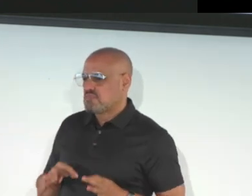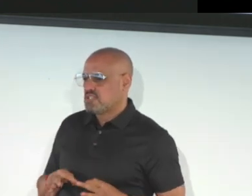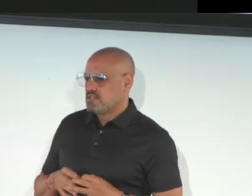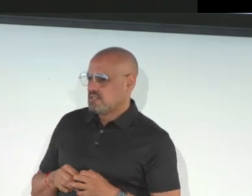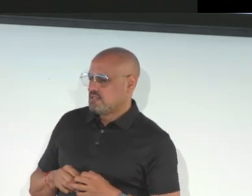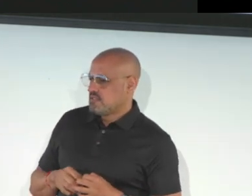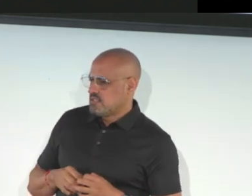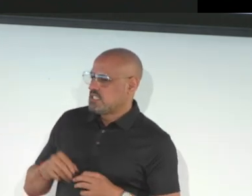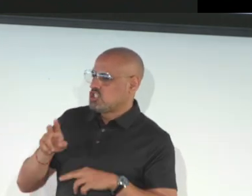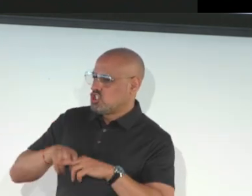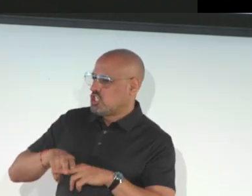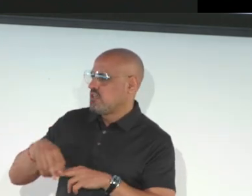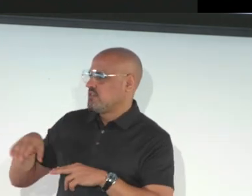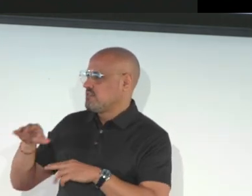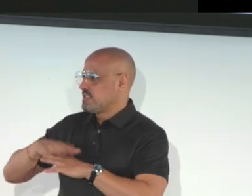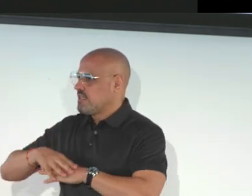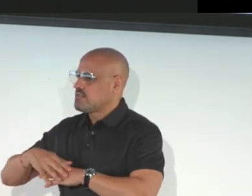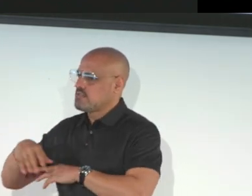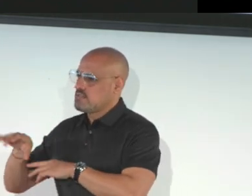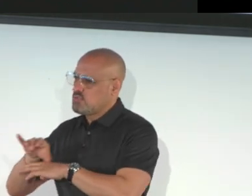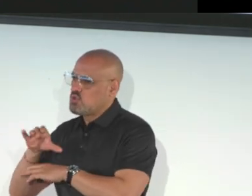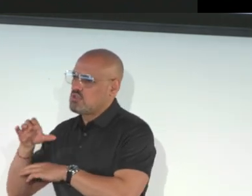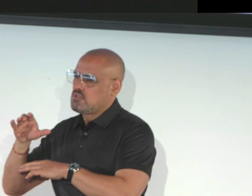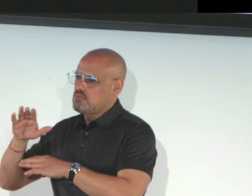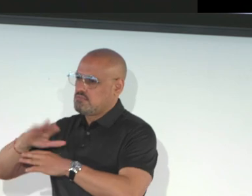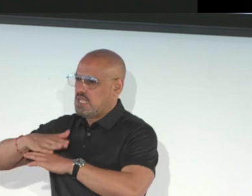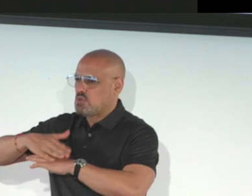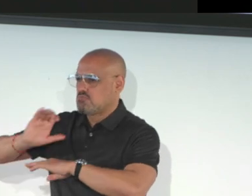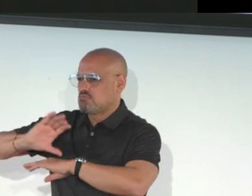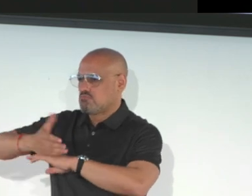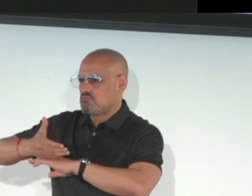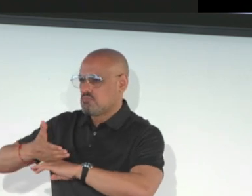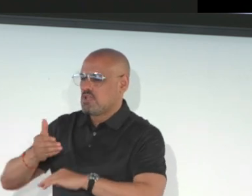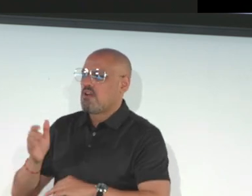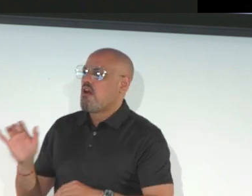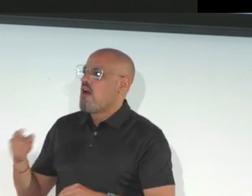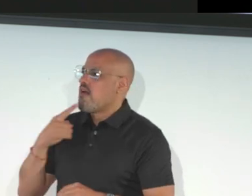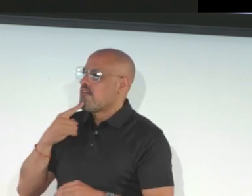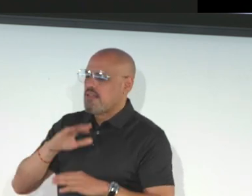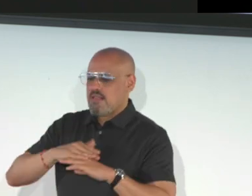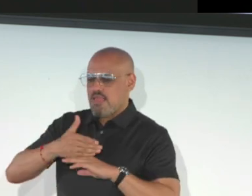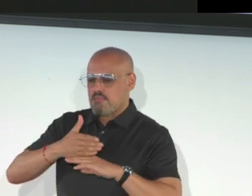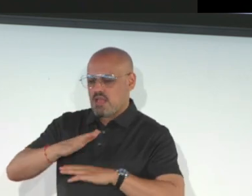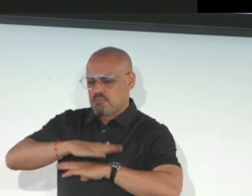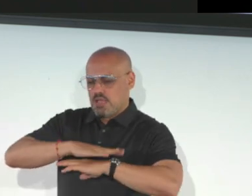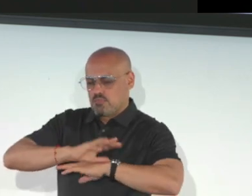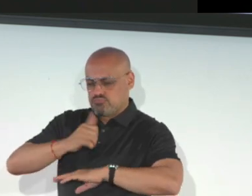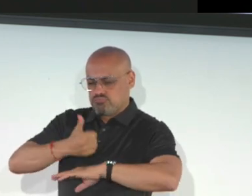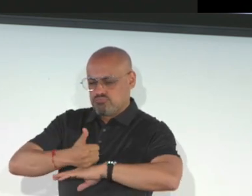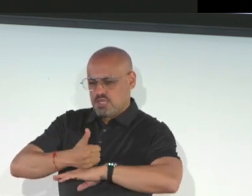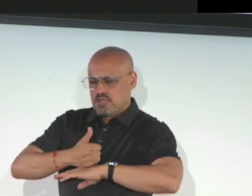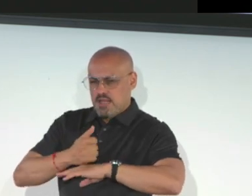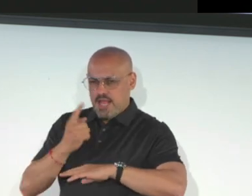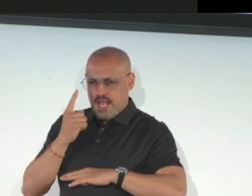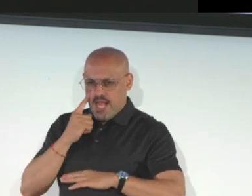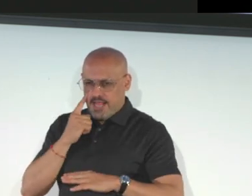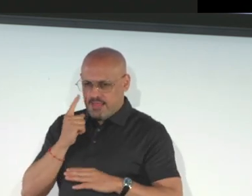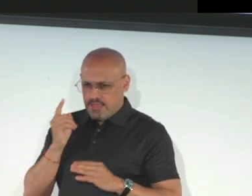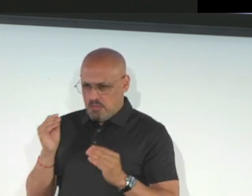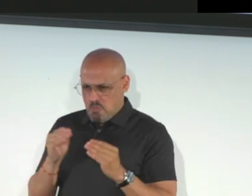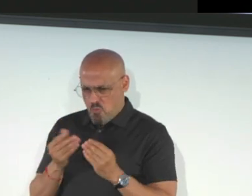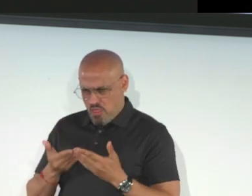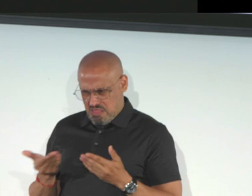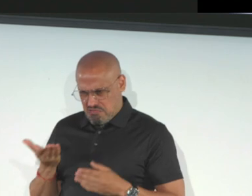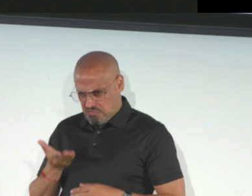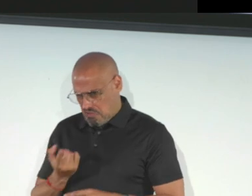told us it is. Save photo. Button. Share. Save photo. A laptop on a table. It says that it's a laptop on a table.